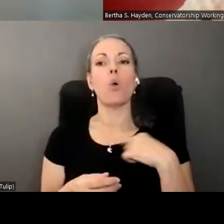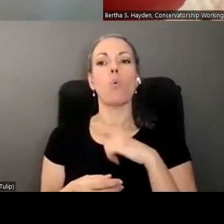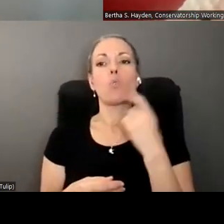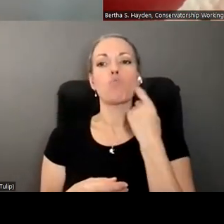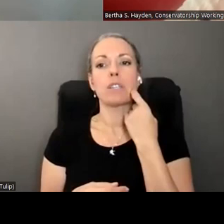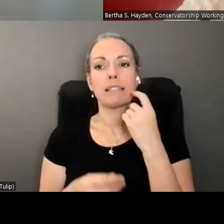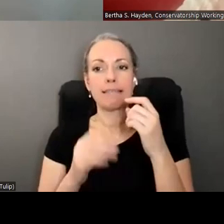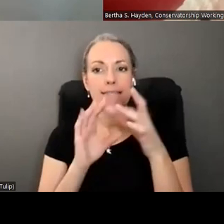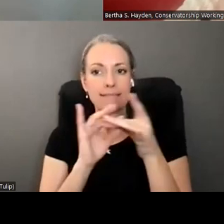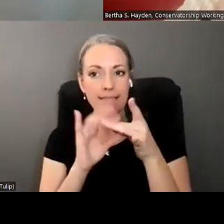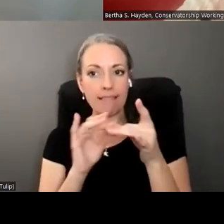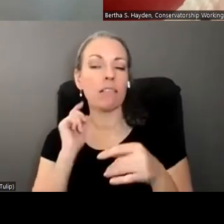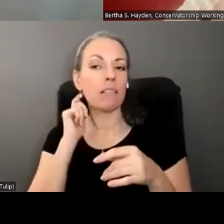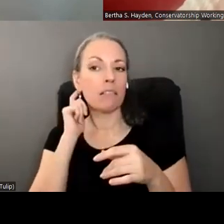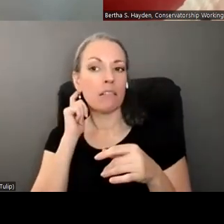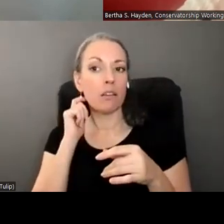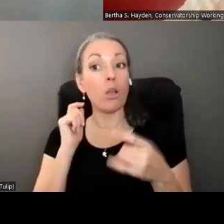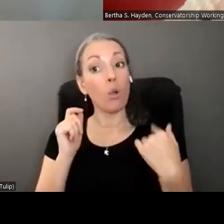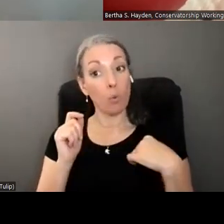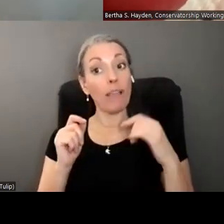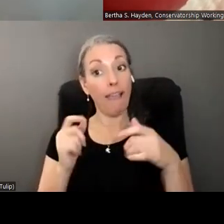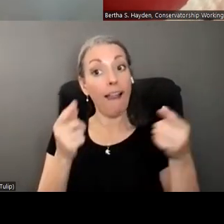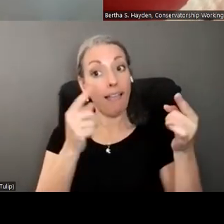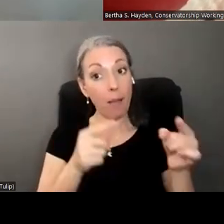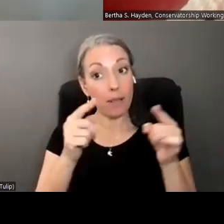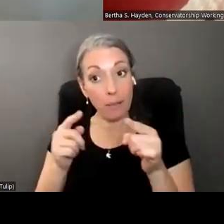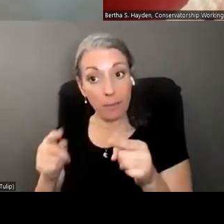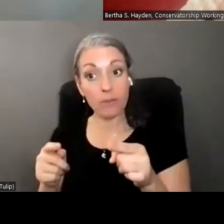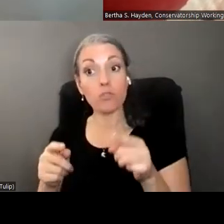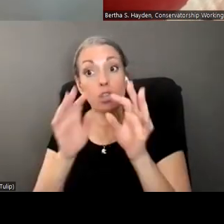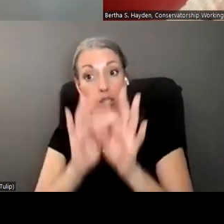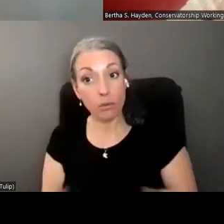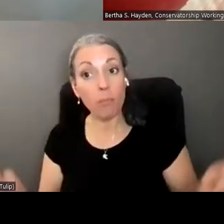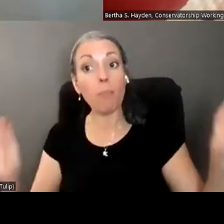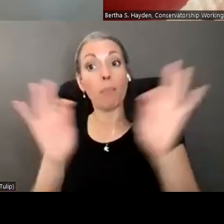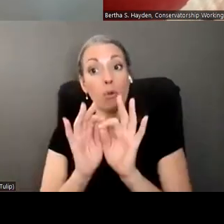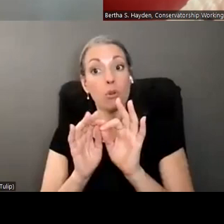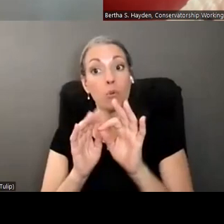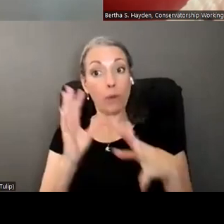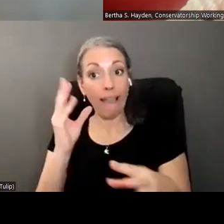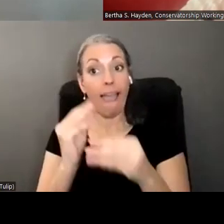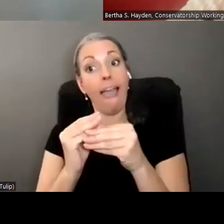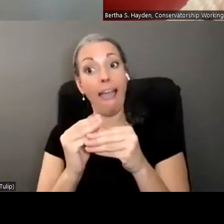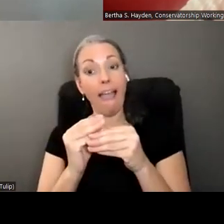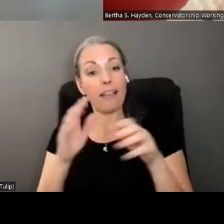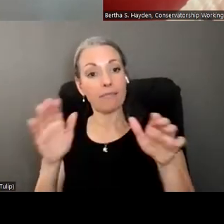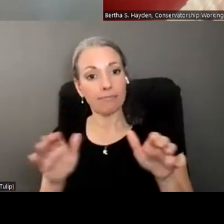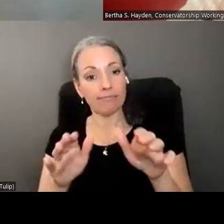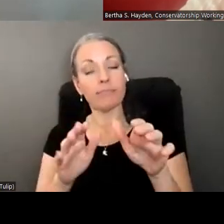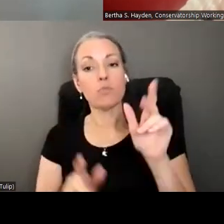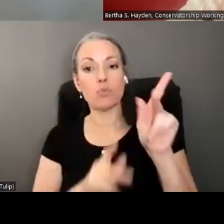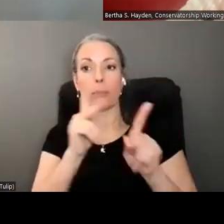was mentioning the inspiring um we had events that happened or why it's so critical that we all do we you know those we add events it is be so that people